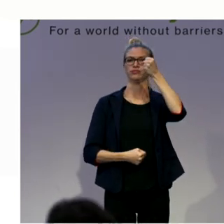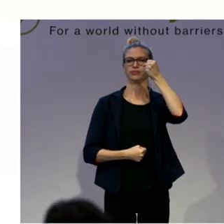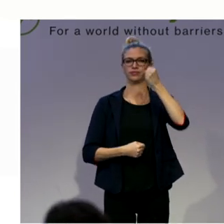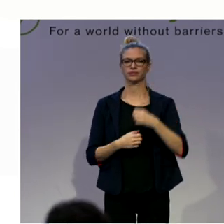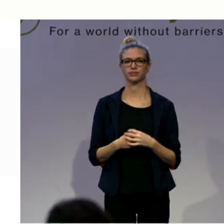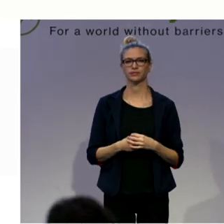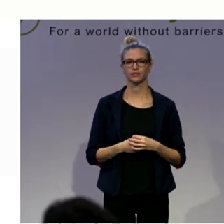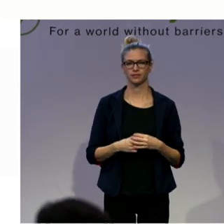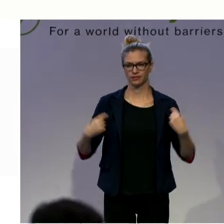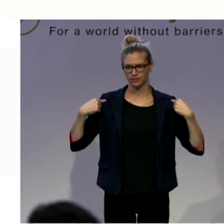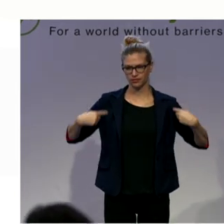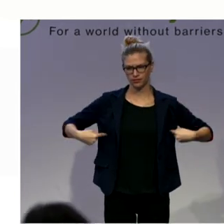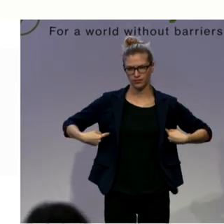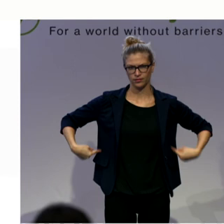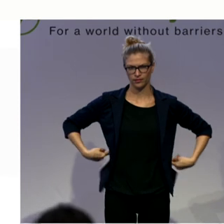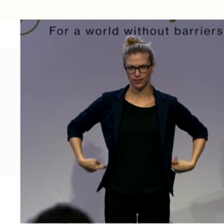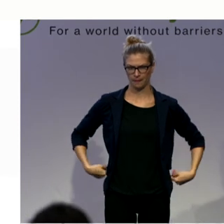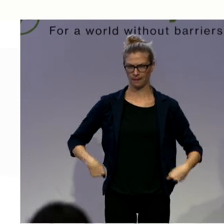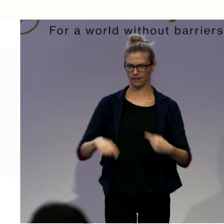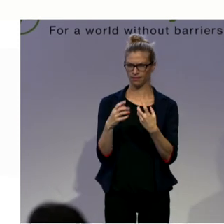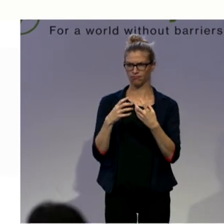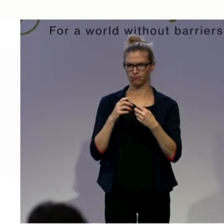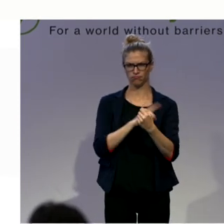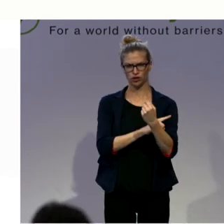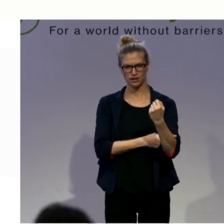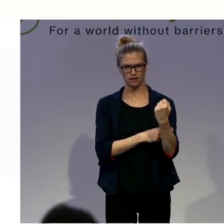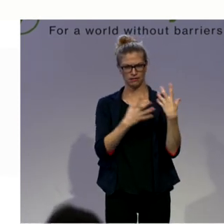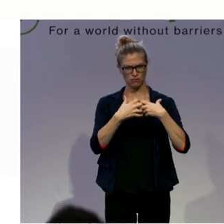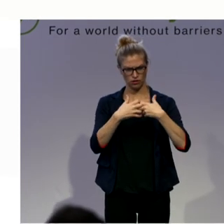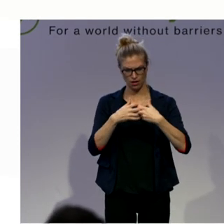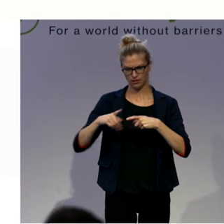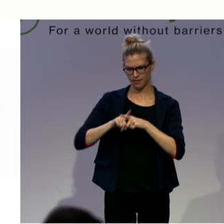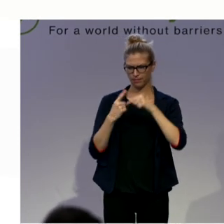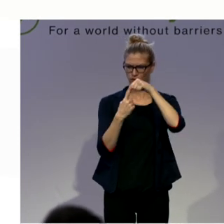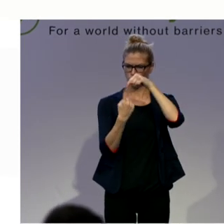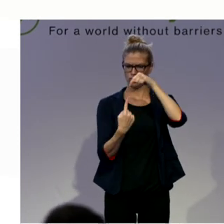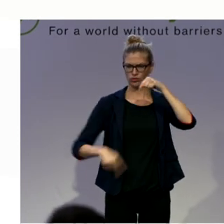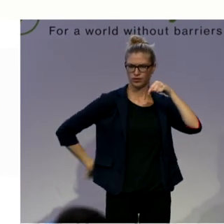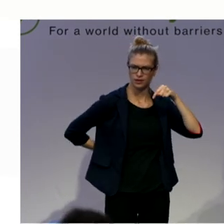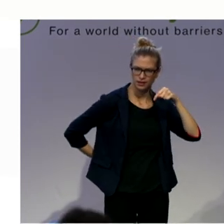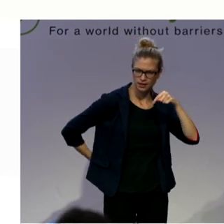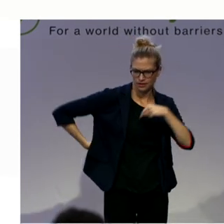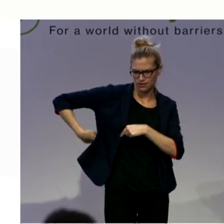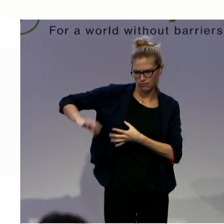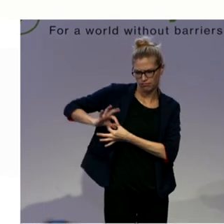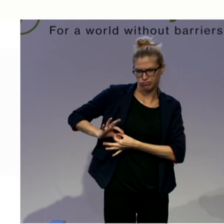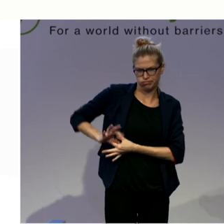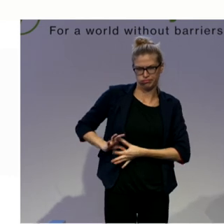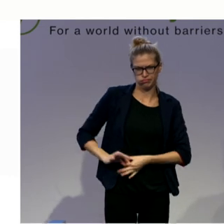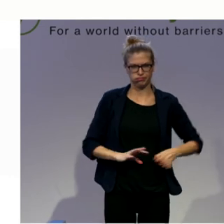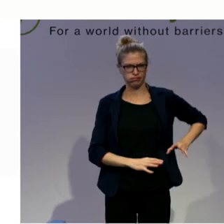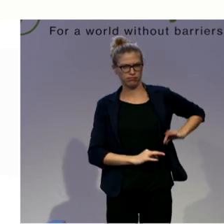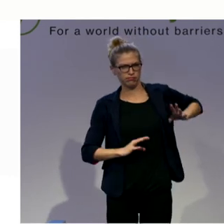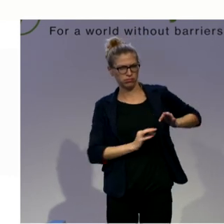And guess what? It's a diaphragm. Because breathing is important. I want to tell you one secret about